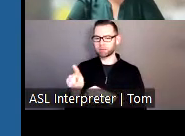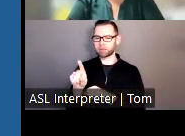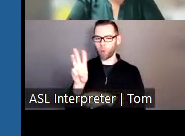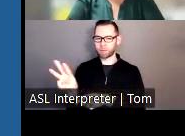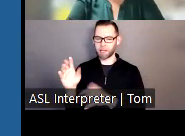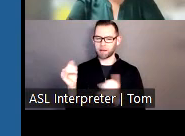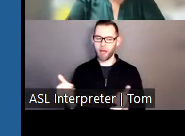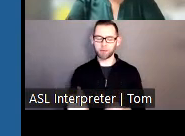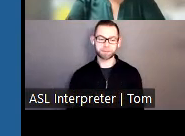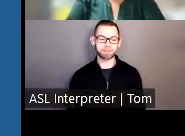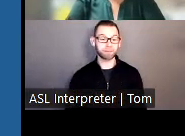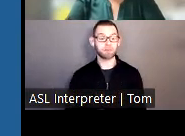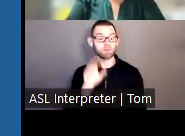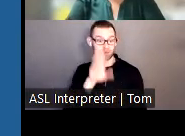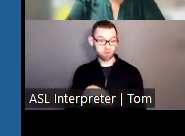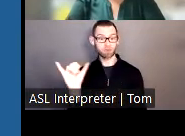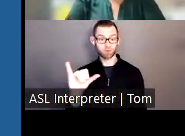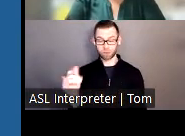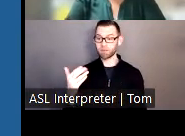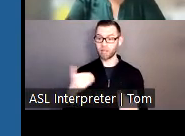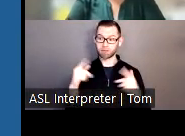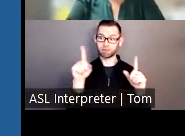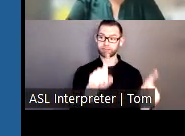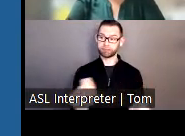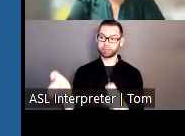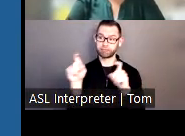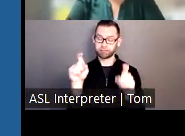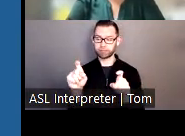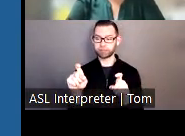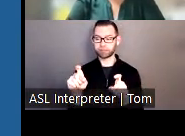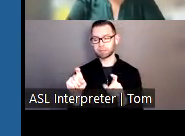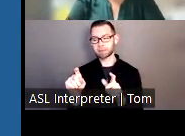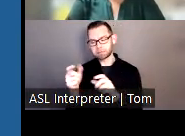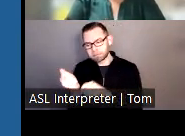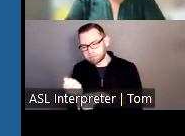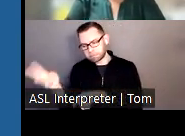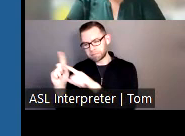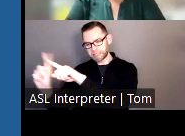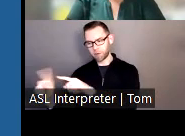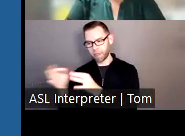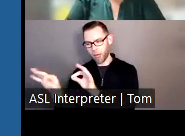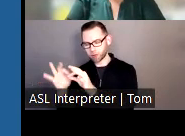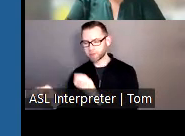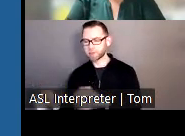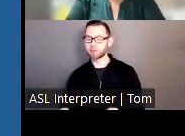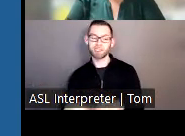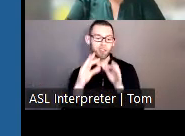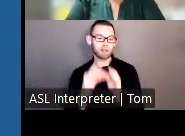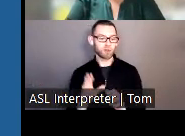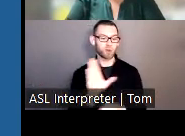in multiple languages containing questions targeted on community engagement,